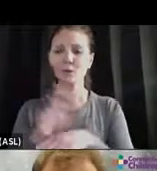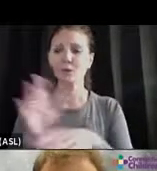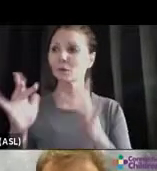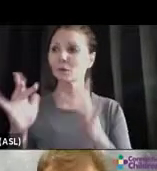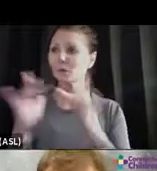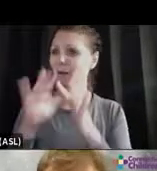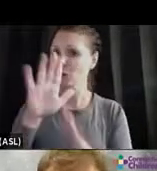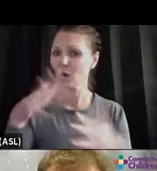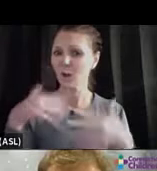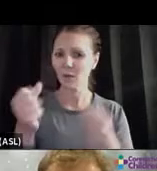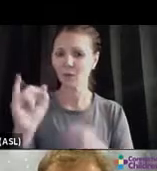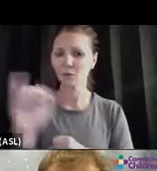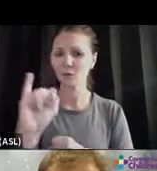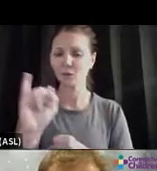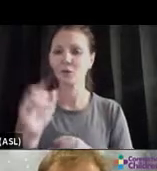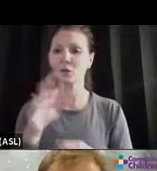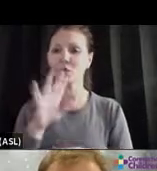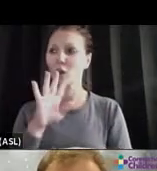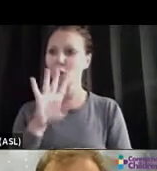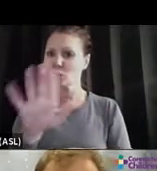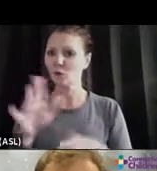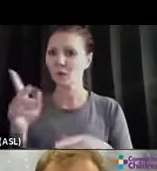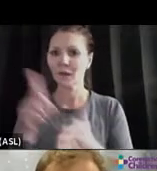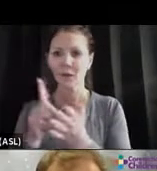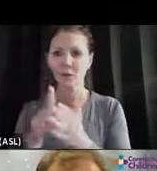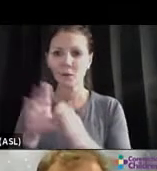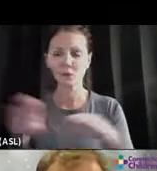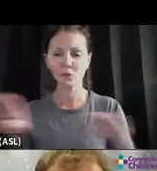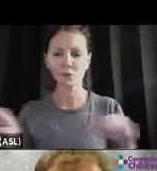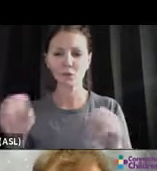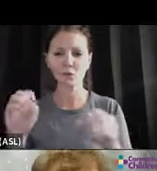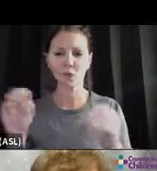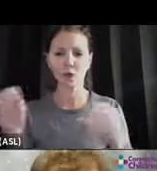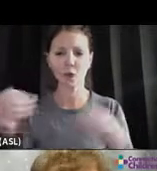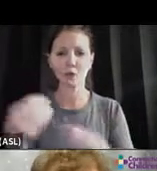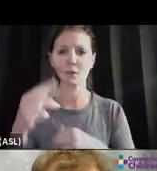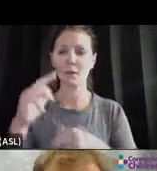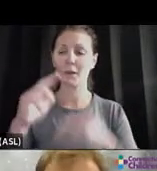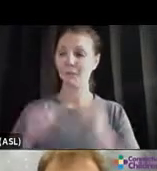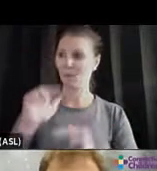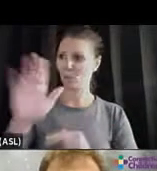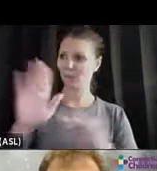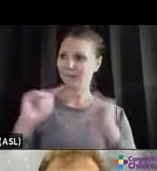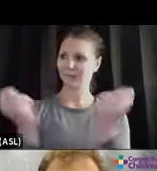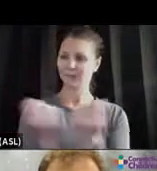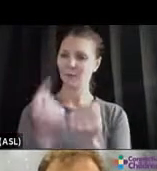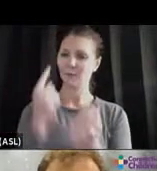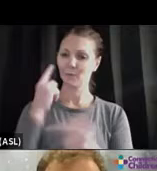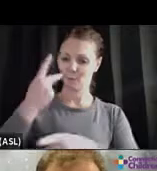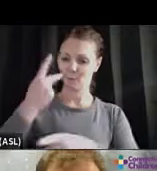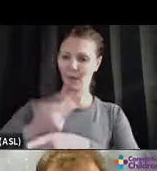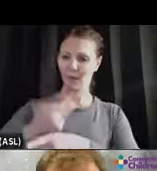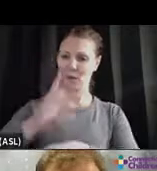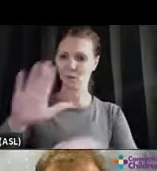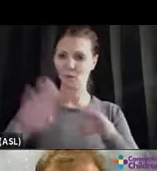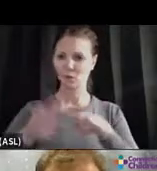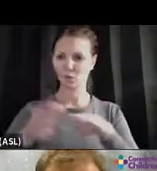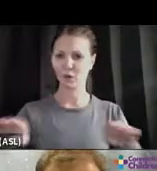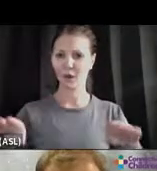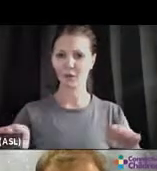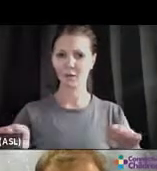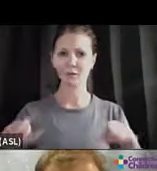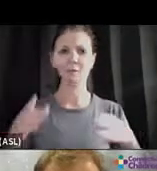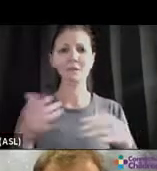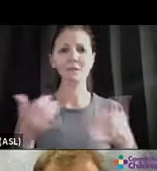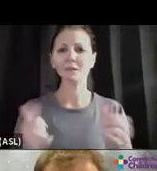with both your school and health care providers because that's where we can help build your team to take care of your child, right? We can still support those nurturing